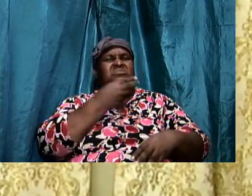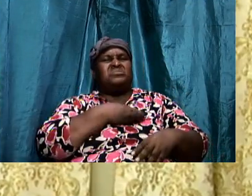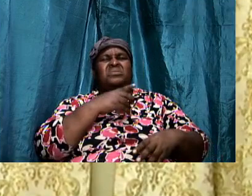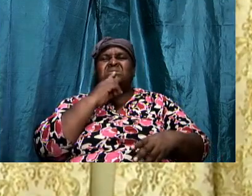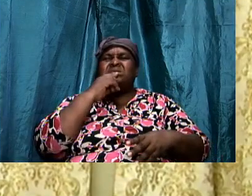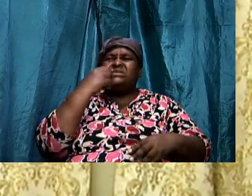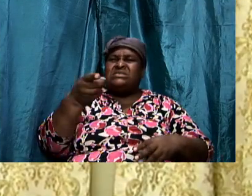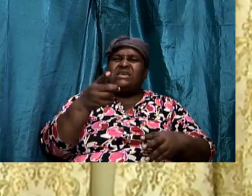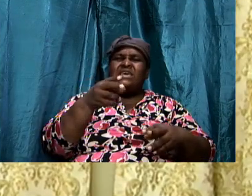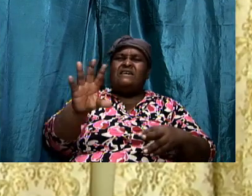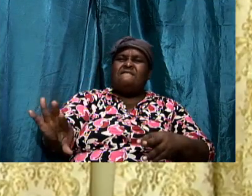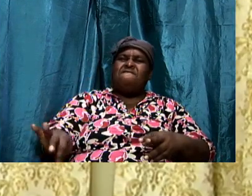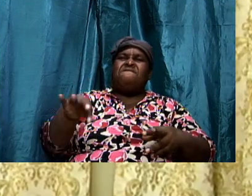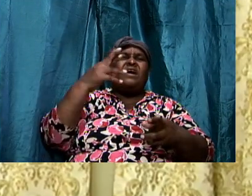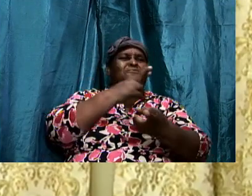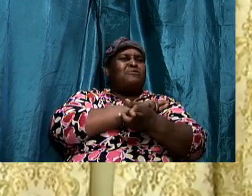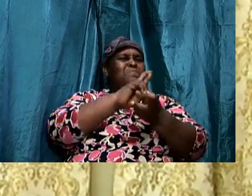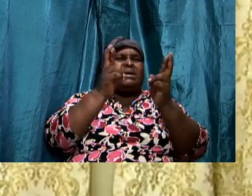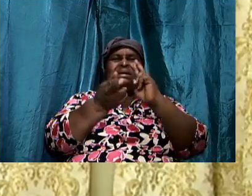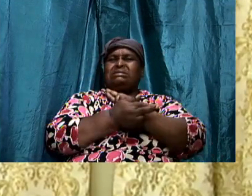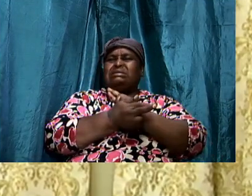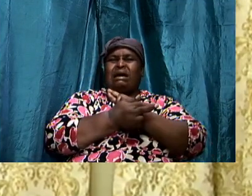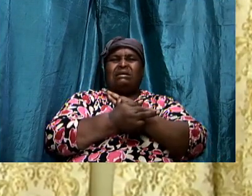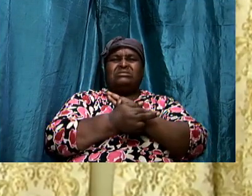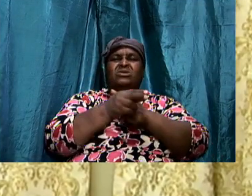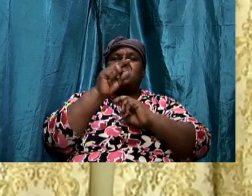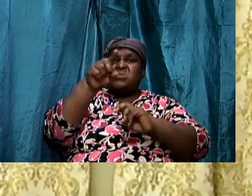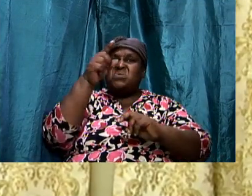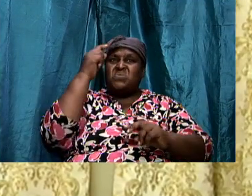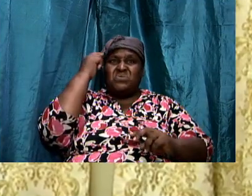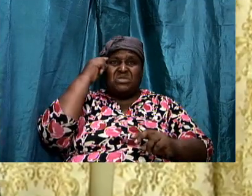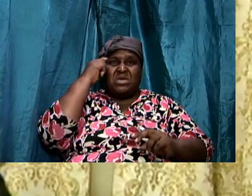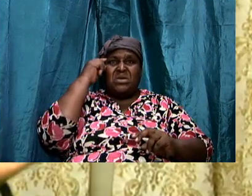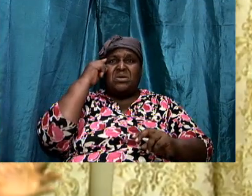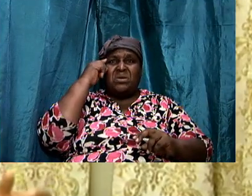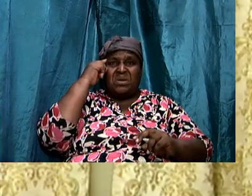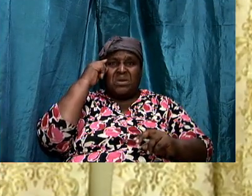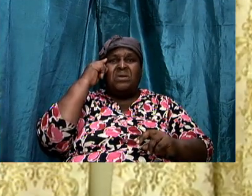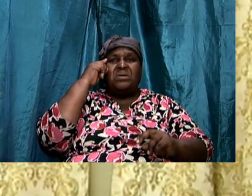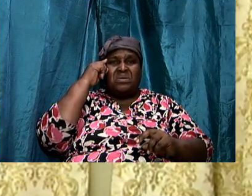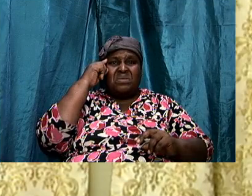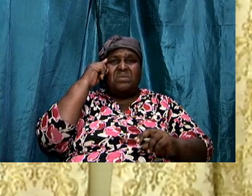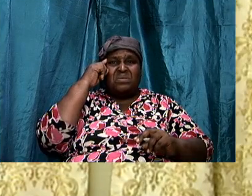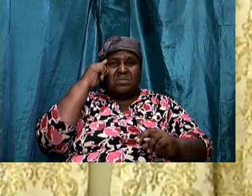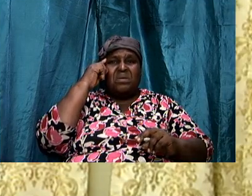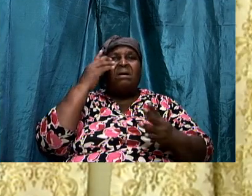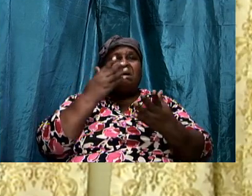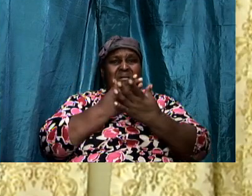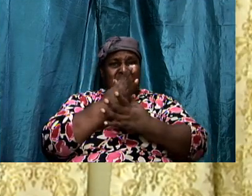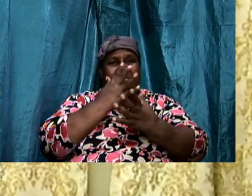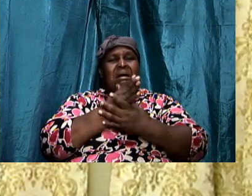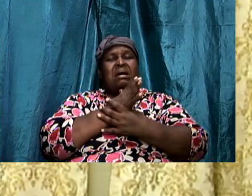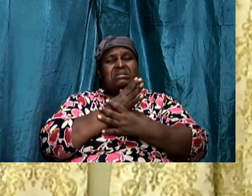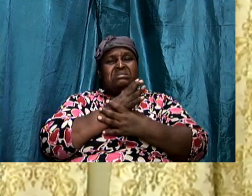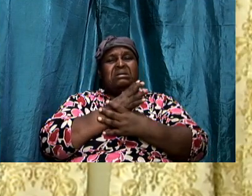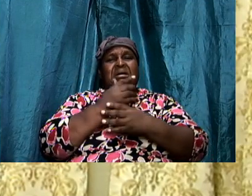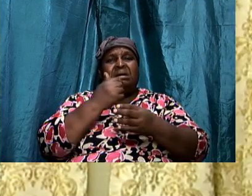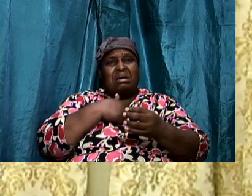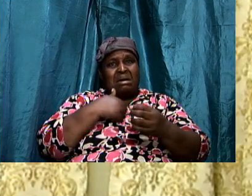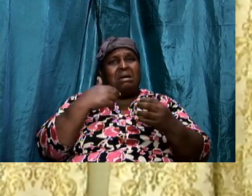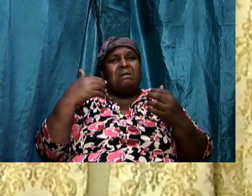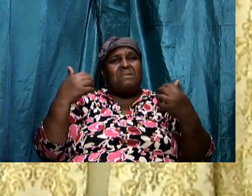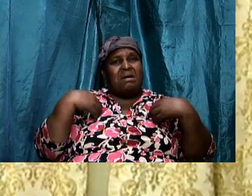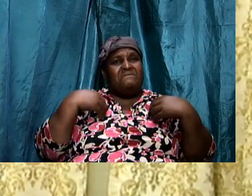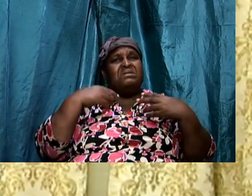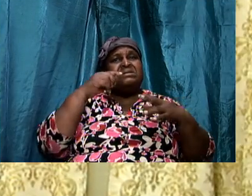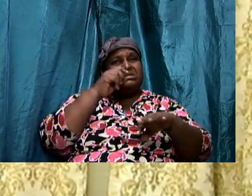not find it you think that you are getting away oh i'm having the time of my life and nobody know nobody know the holy